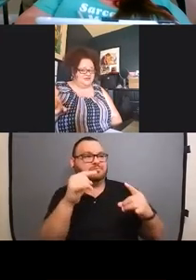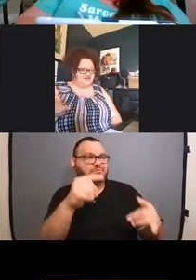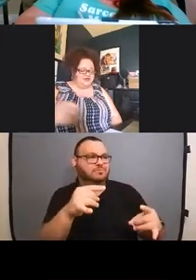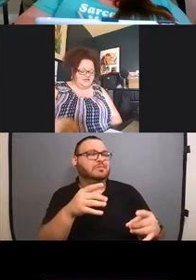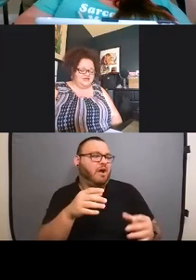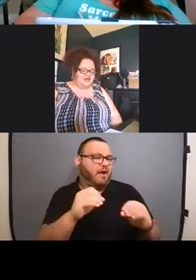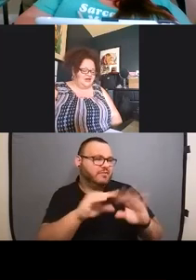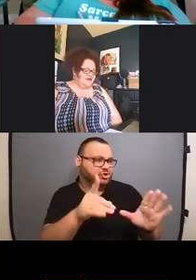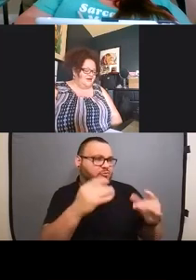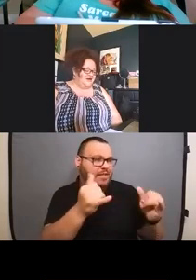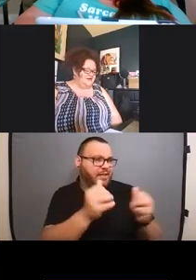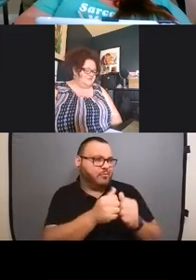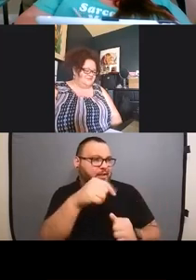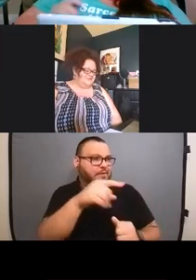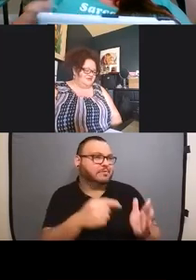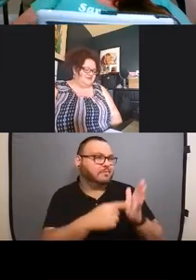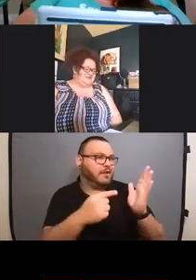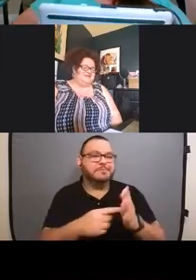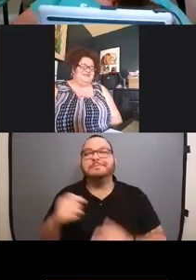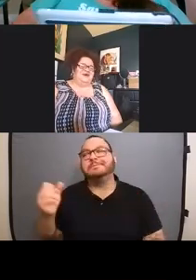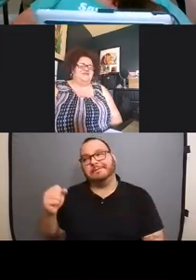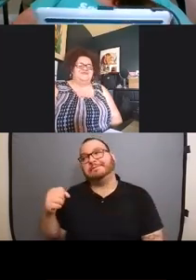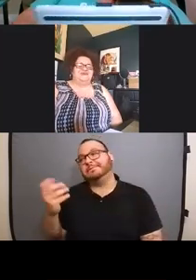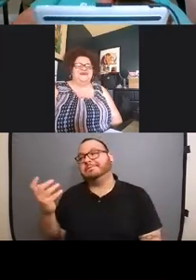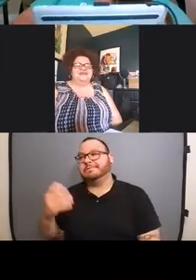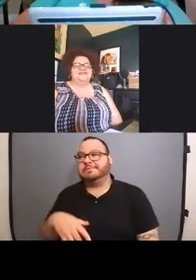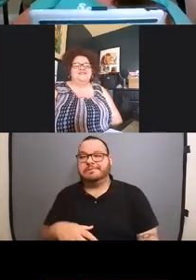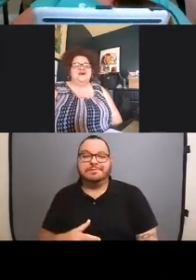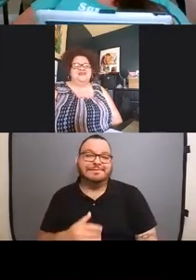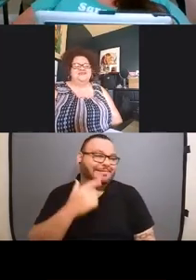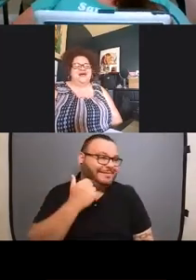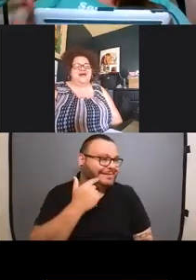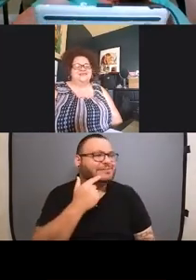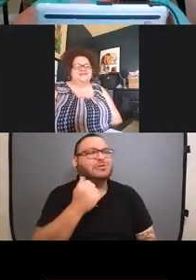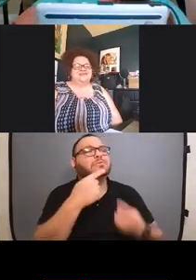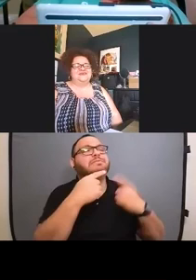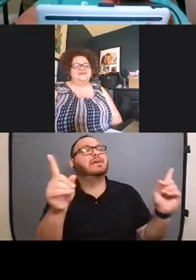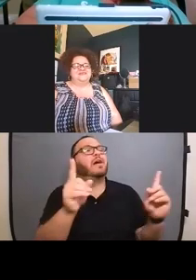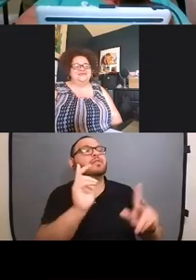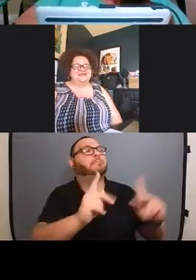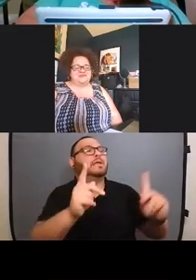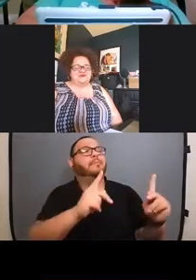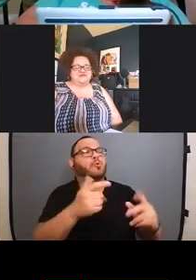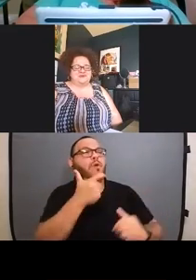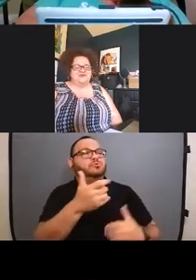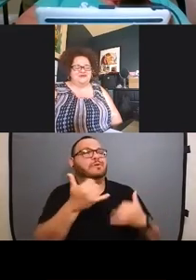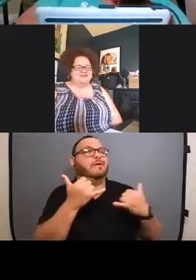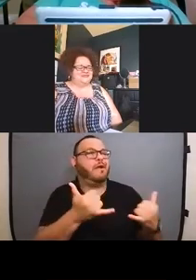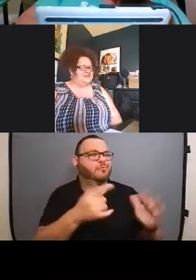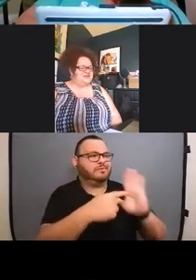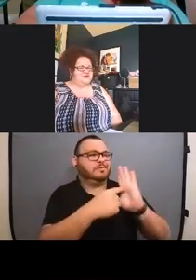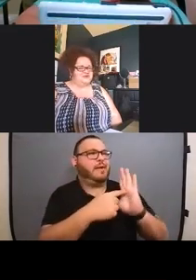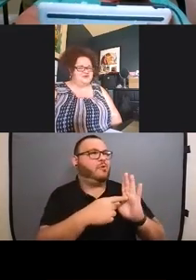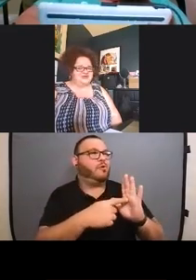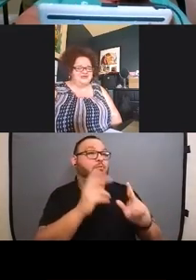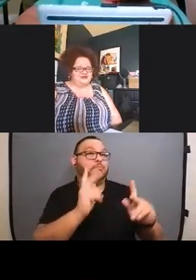them and yeah. Um, tell the audience who hasn't, give us an example for people who haven't